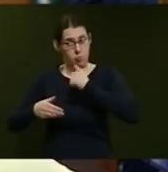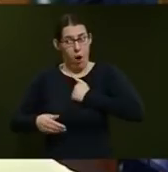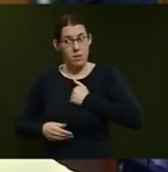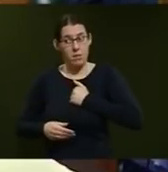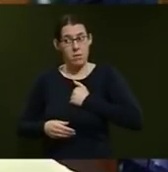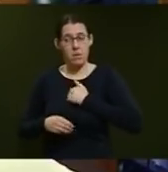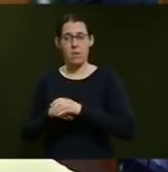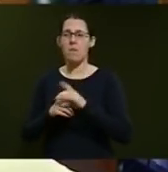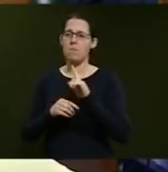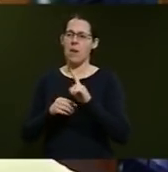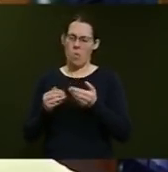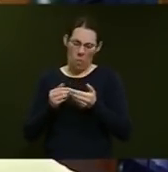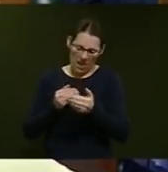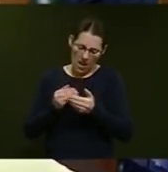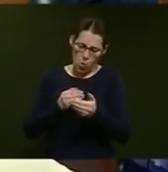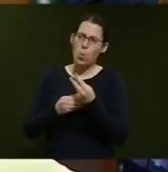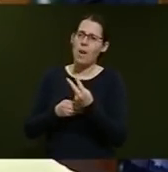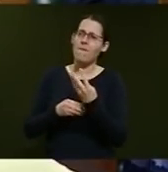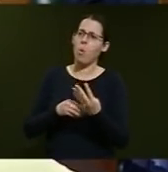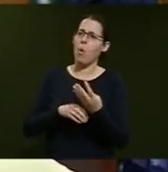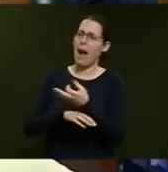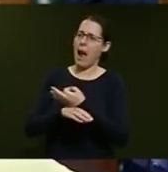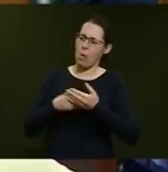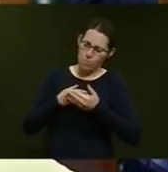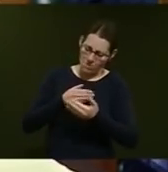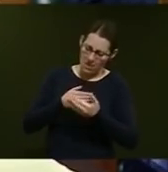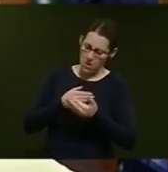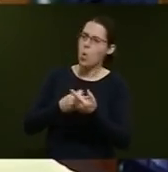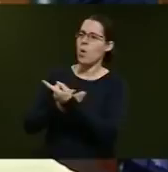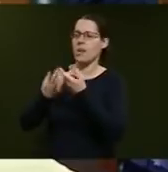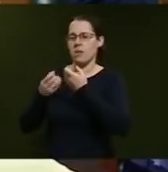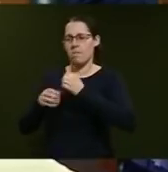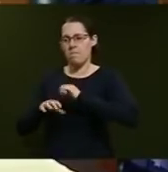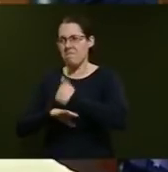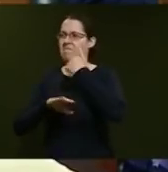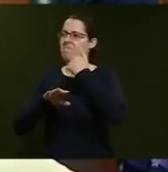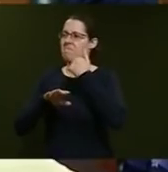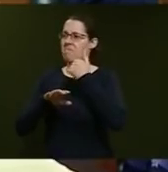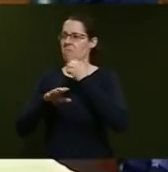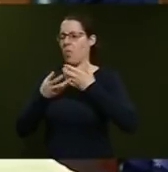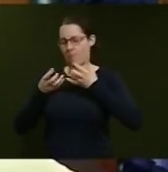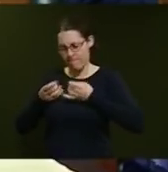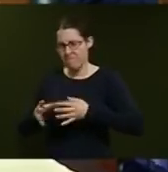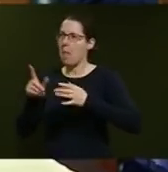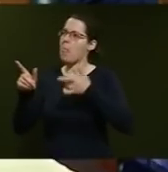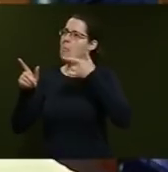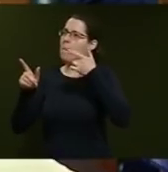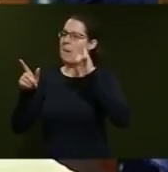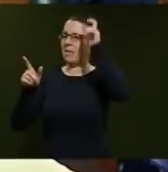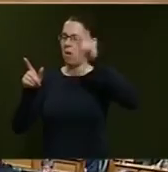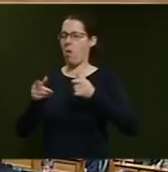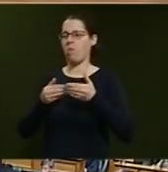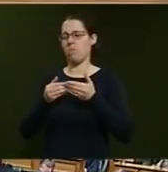course, within a 24-hour period, we instigated the Minister offered up to stand aside while the investigation took place.